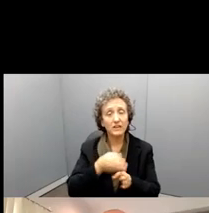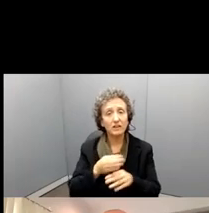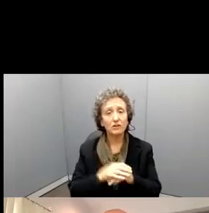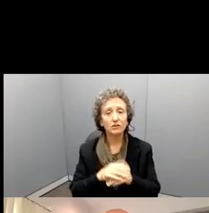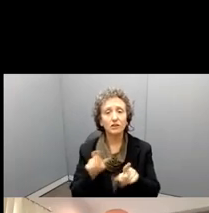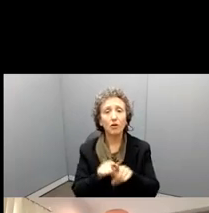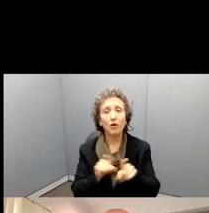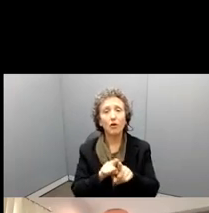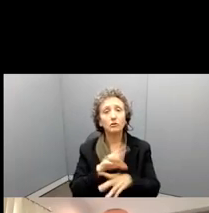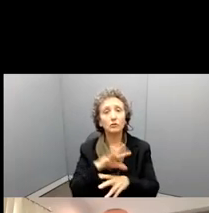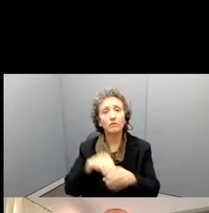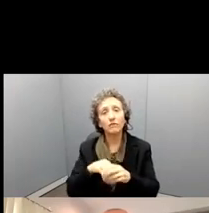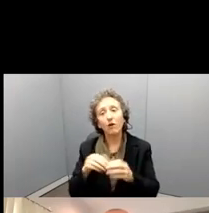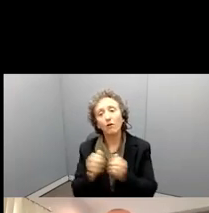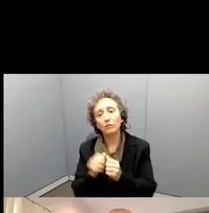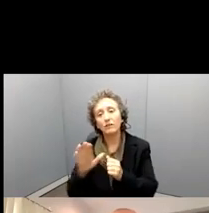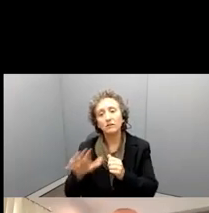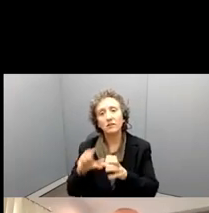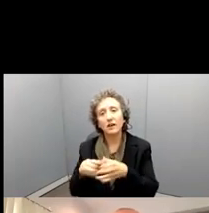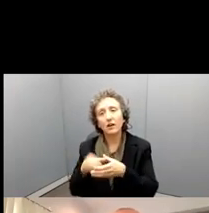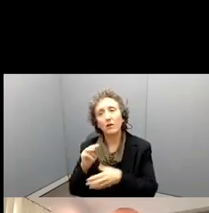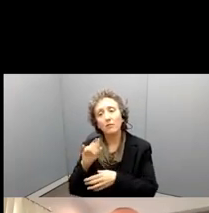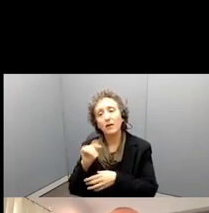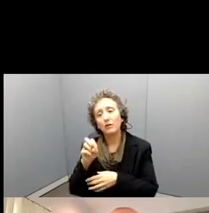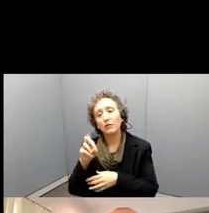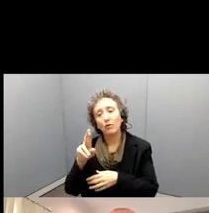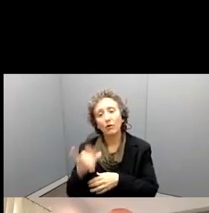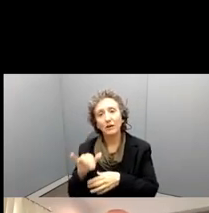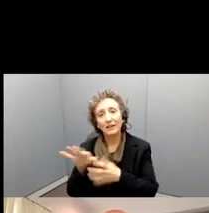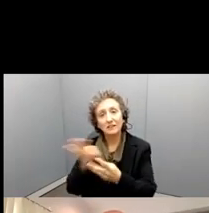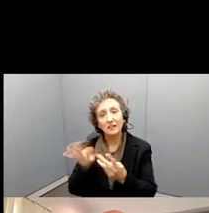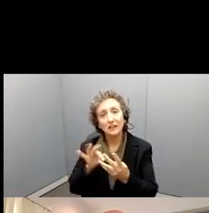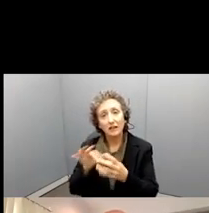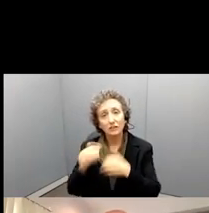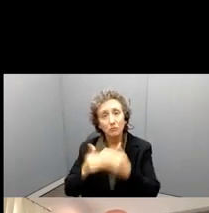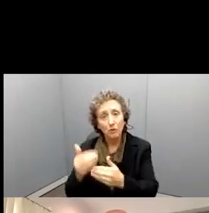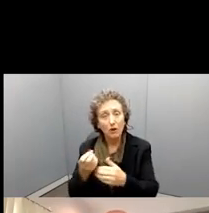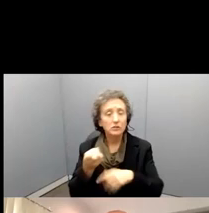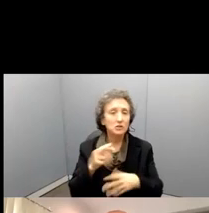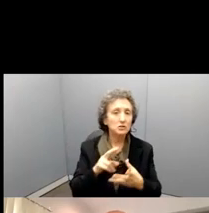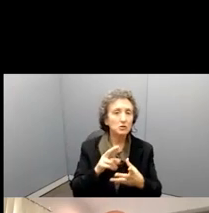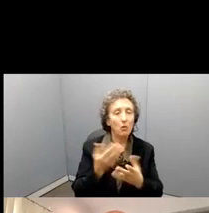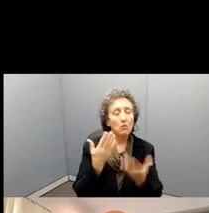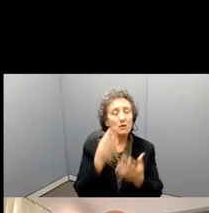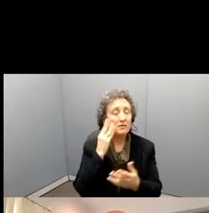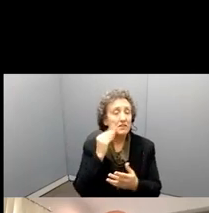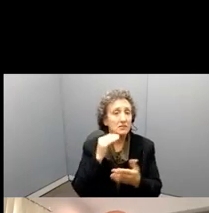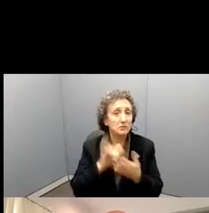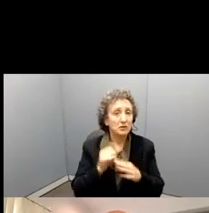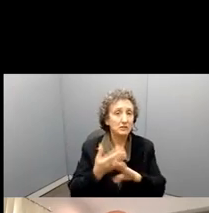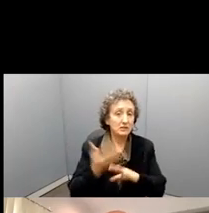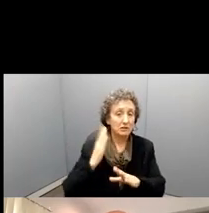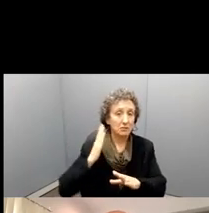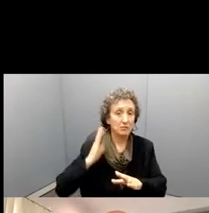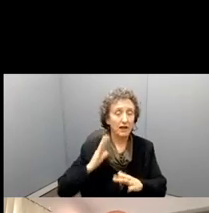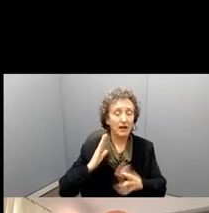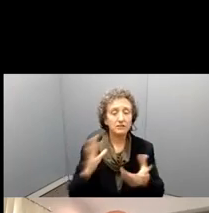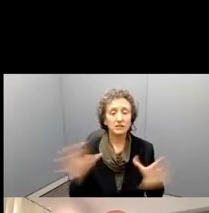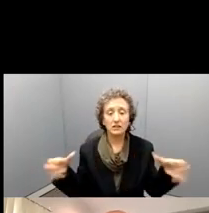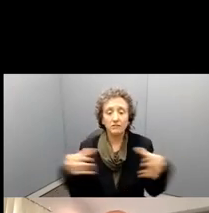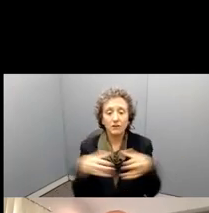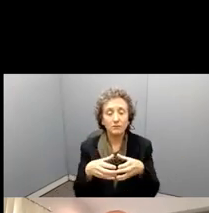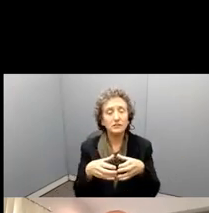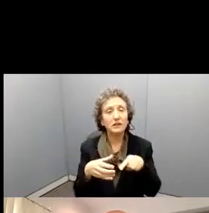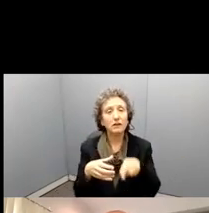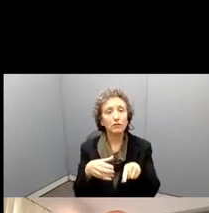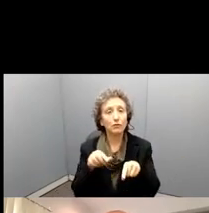fellowship selection process, either the current process or in years past, and we're able to come together, uh, at that